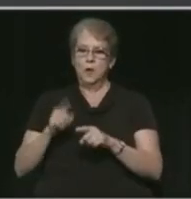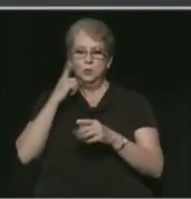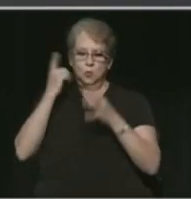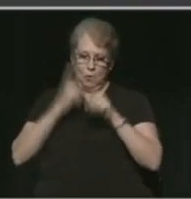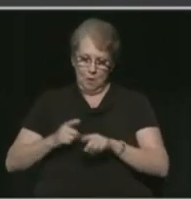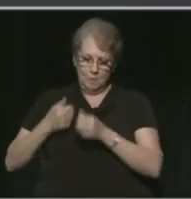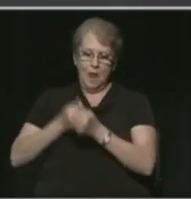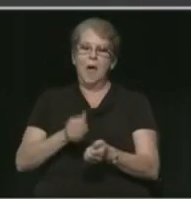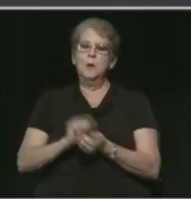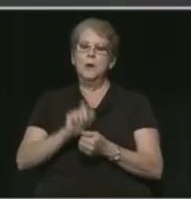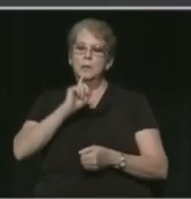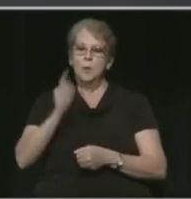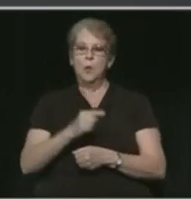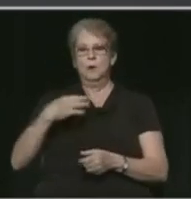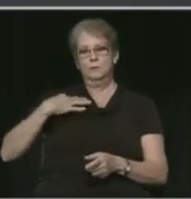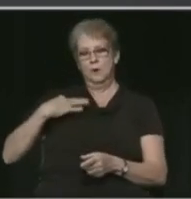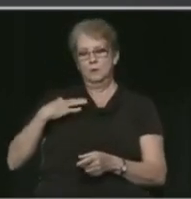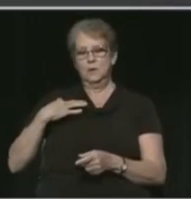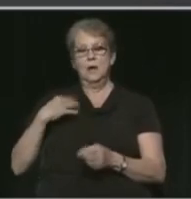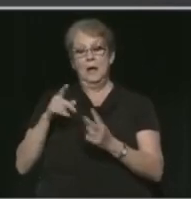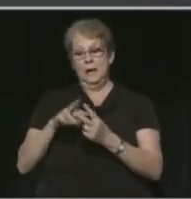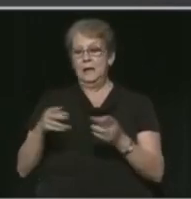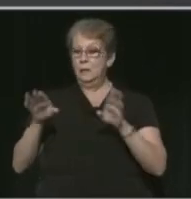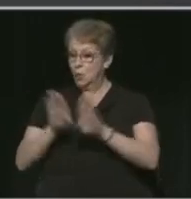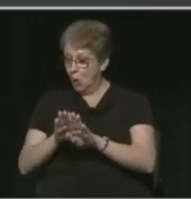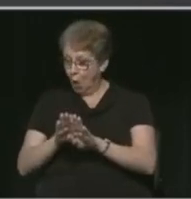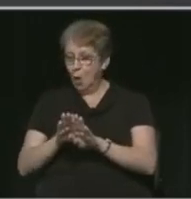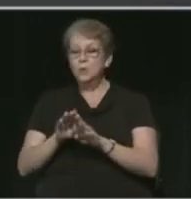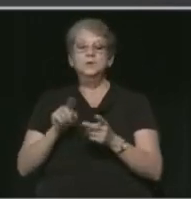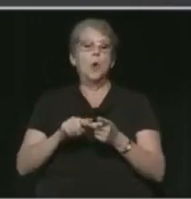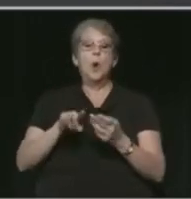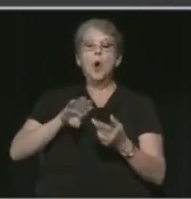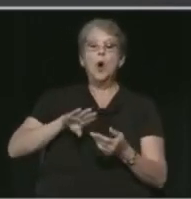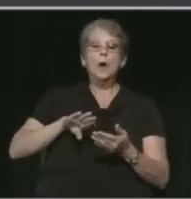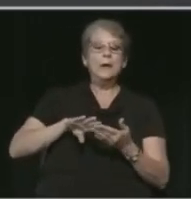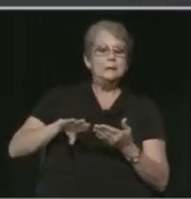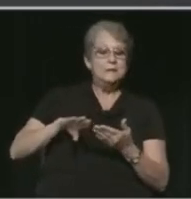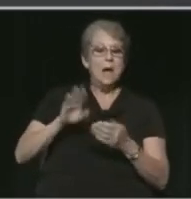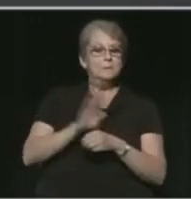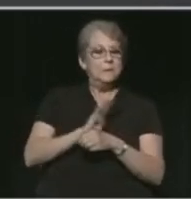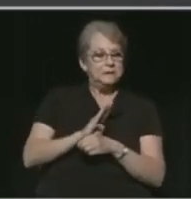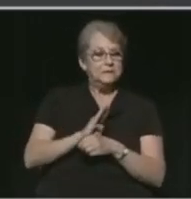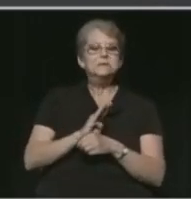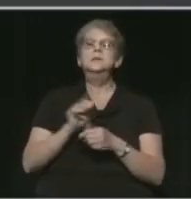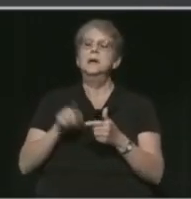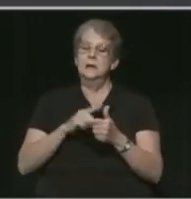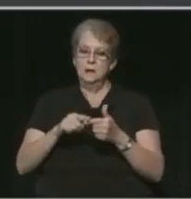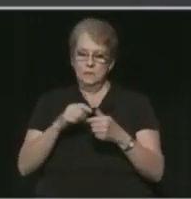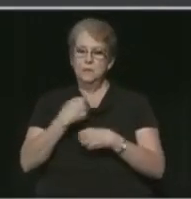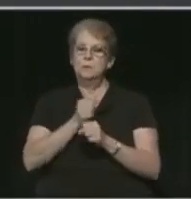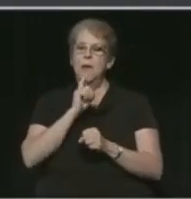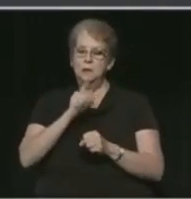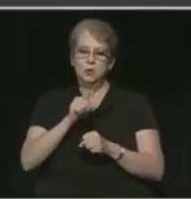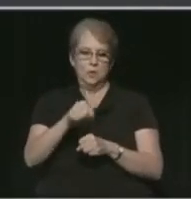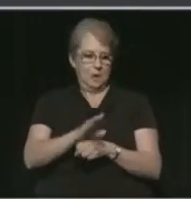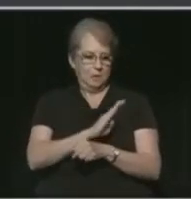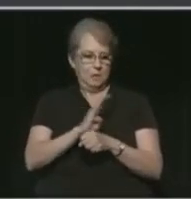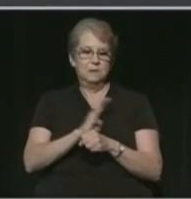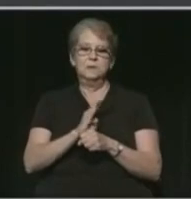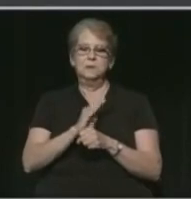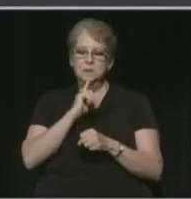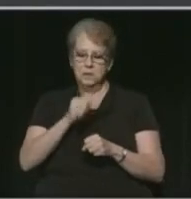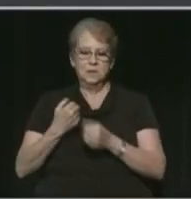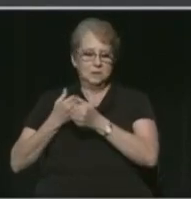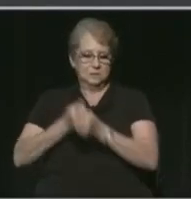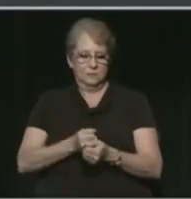comply with the order voluntarily, and they've either closed or, if they're an exempted business, in that case, they've ensured that their business is